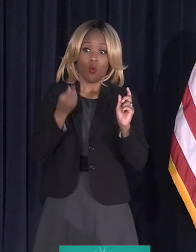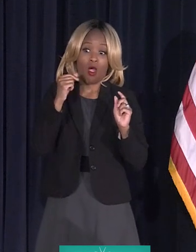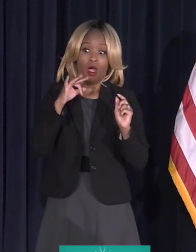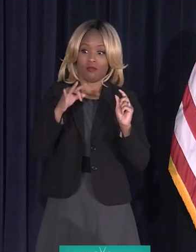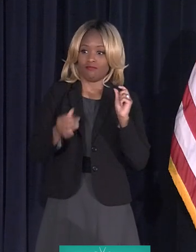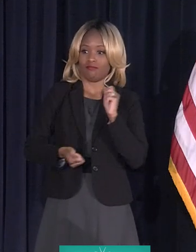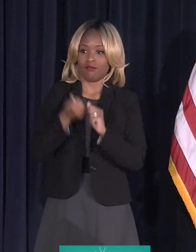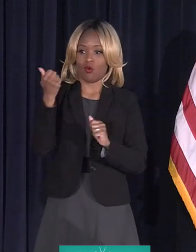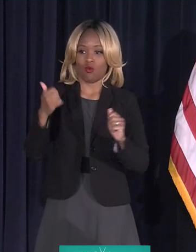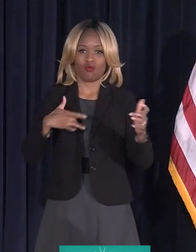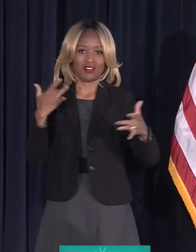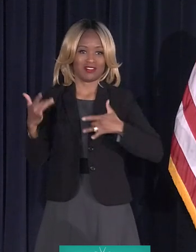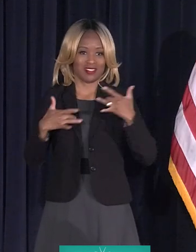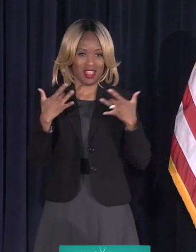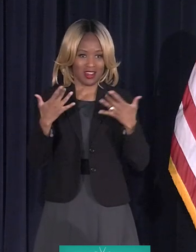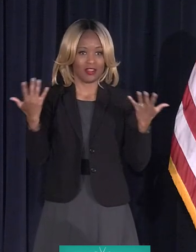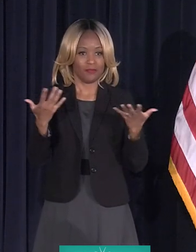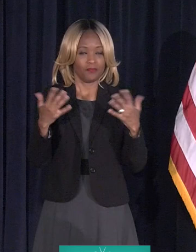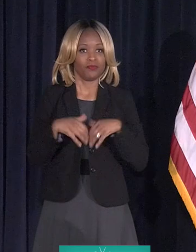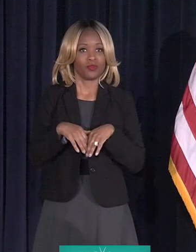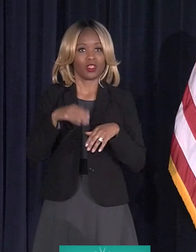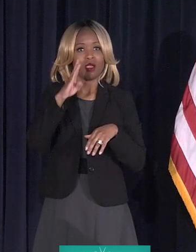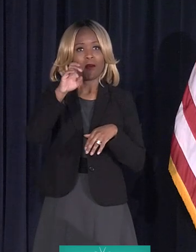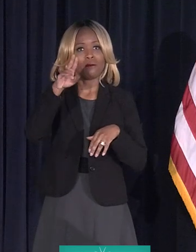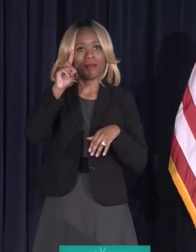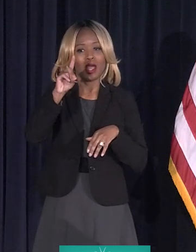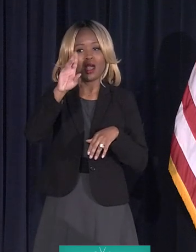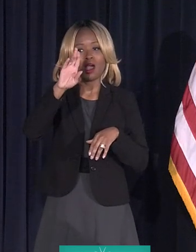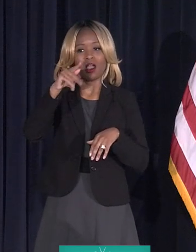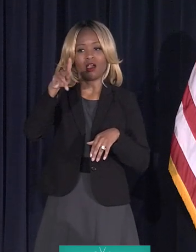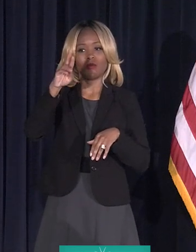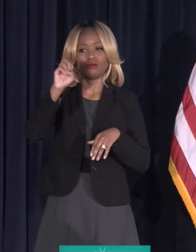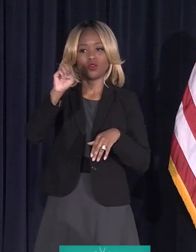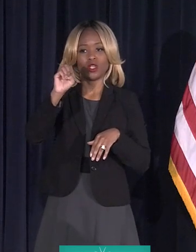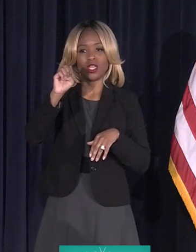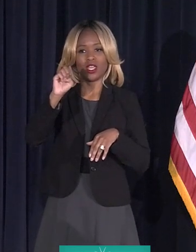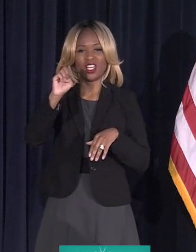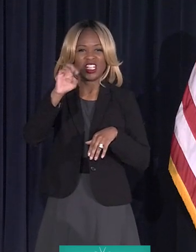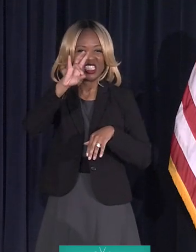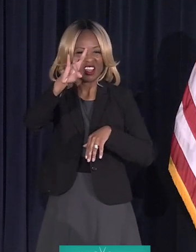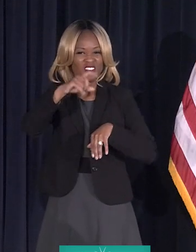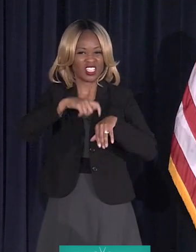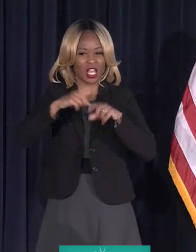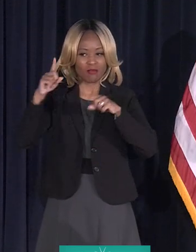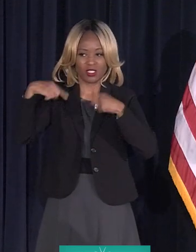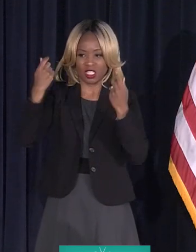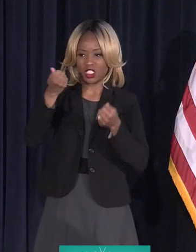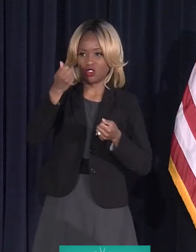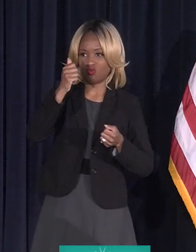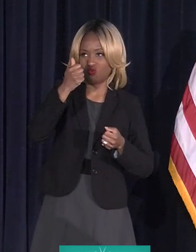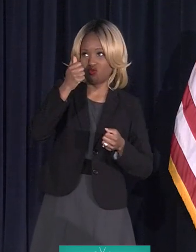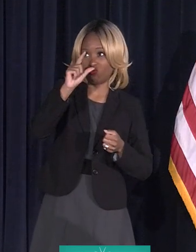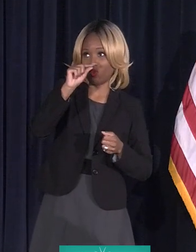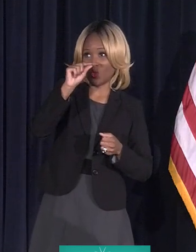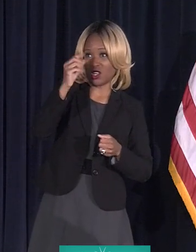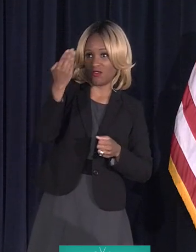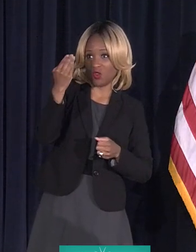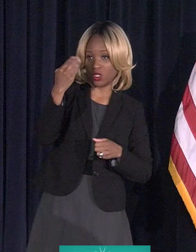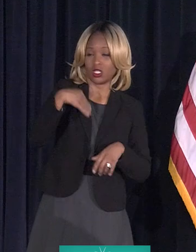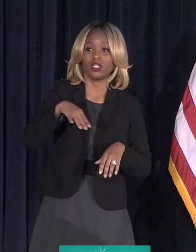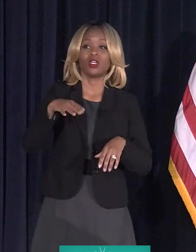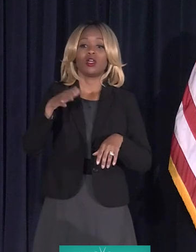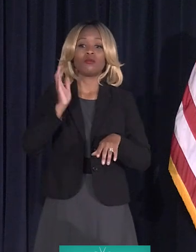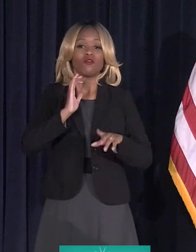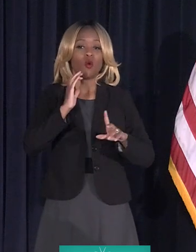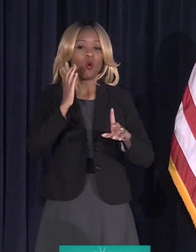our bond rating upgraded seven times since 2014. Now, when we came out of bankruptcy, everybody was like, oh, Detroit, they'll be back in